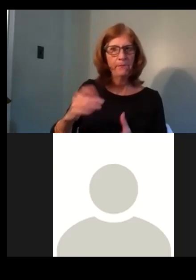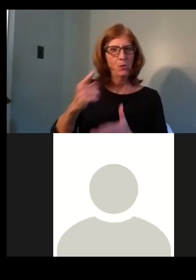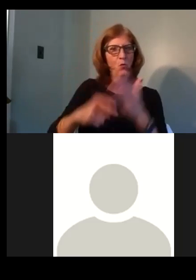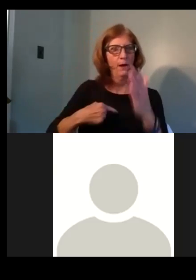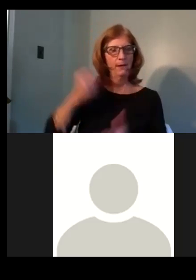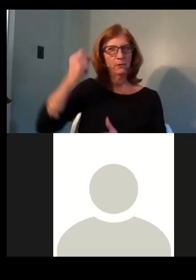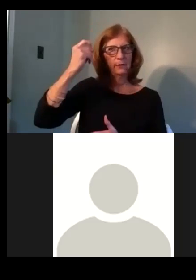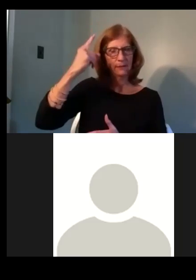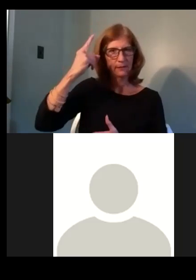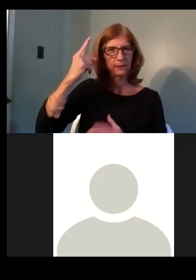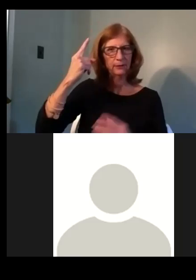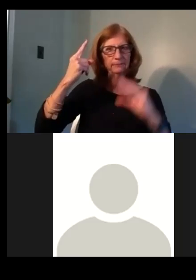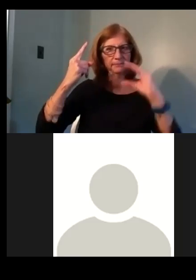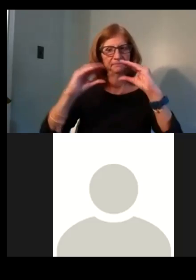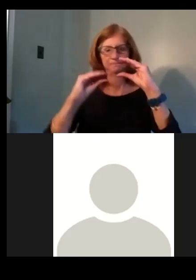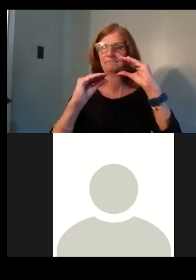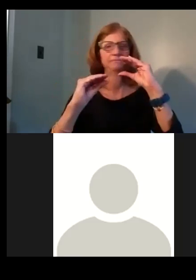lower than what's being proposed here.